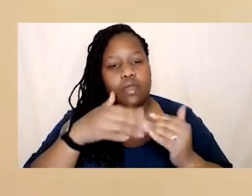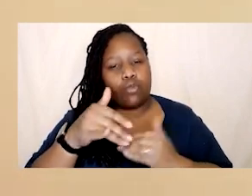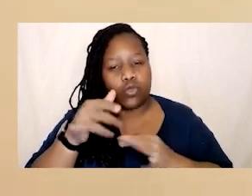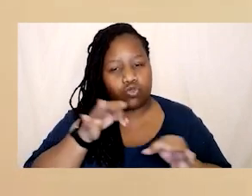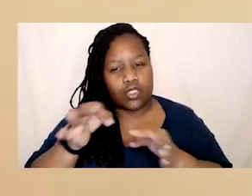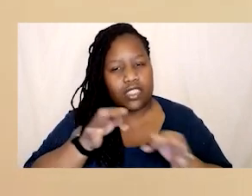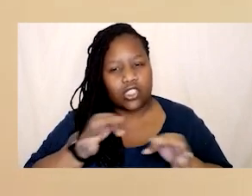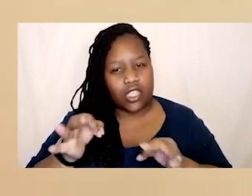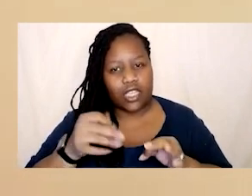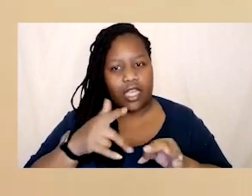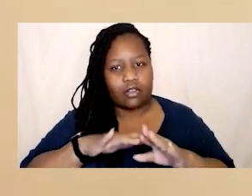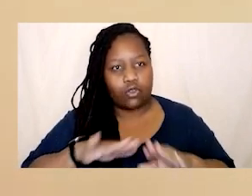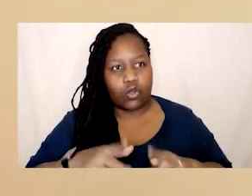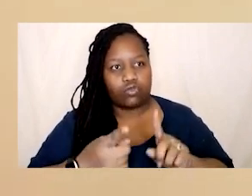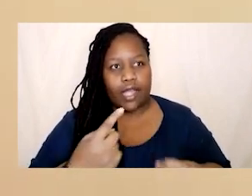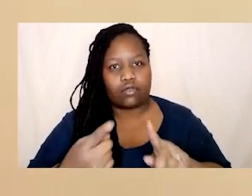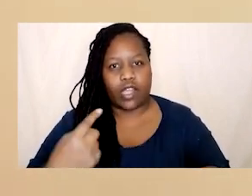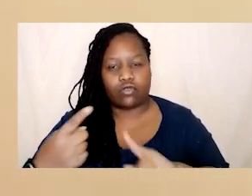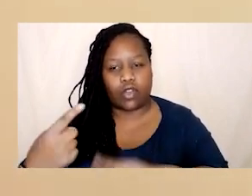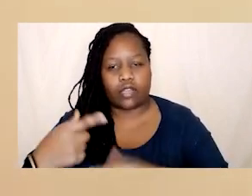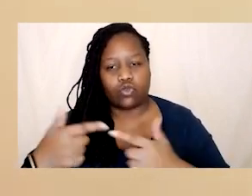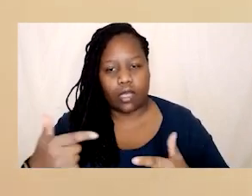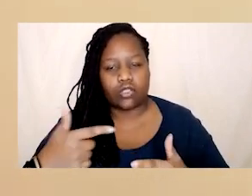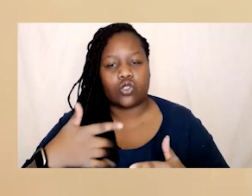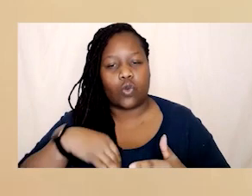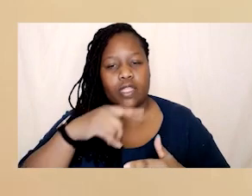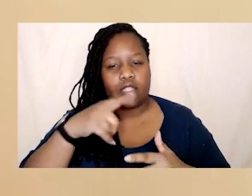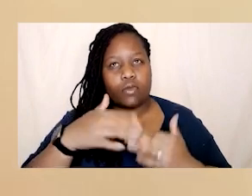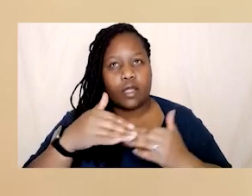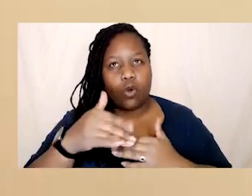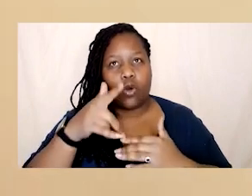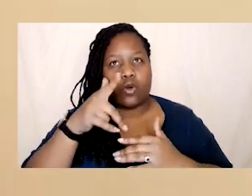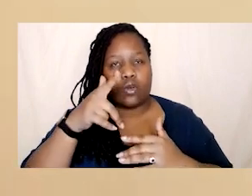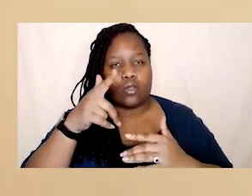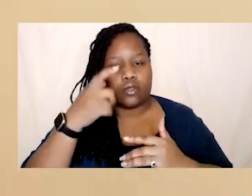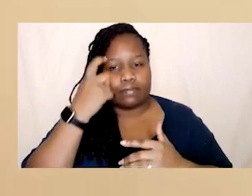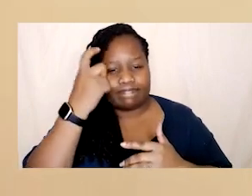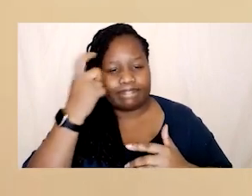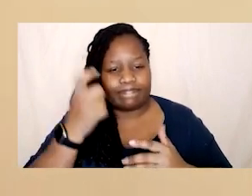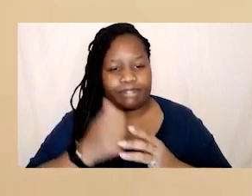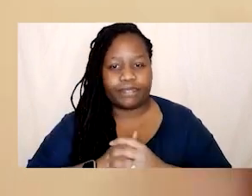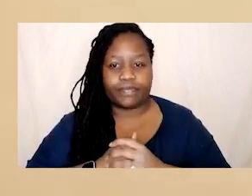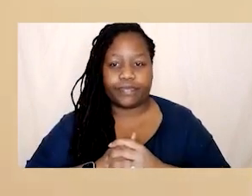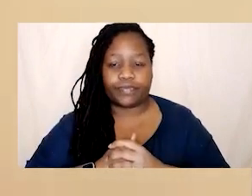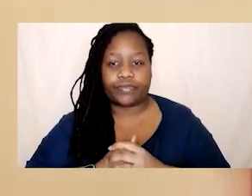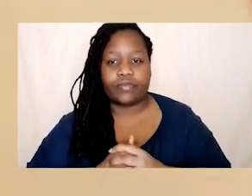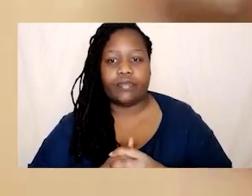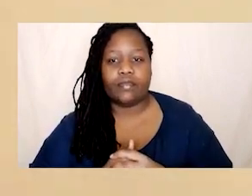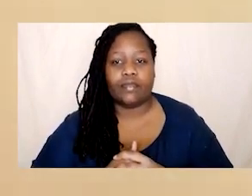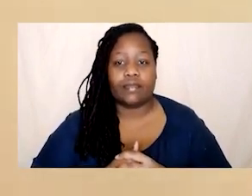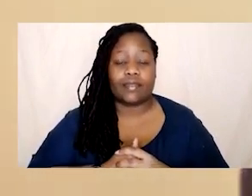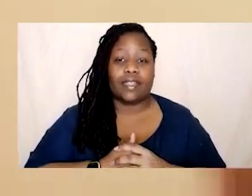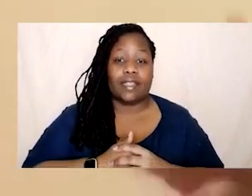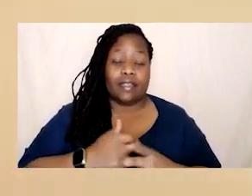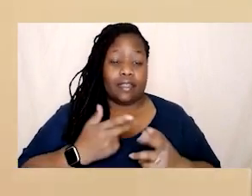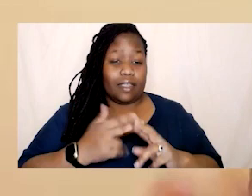I think it's really important that we listen to the global to friends and and colleagues in the global south where if not for Twitter we won't